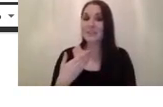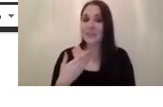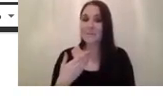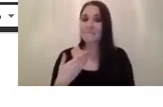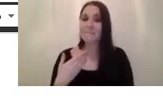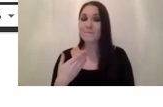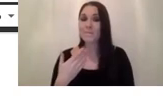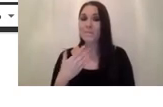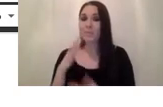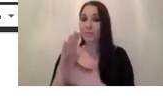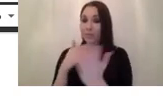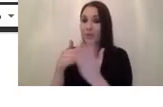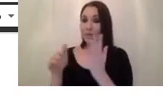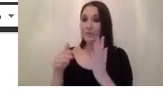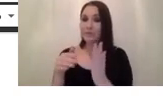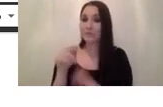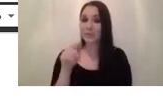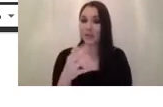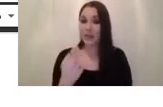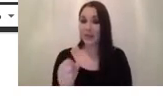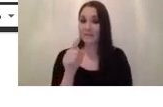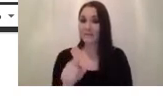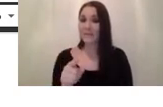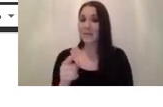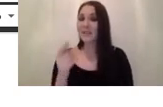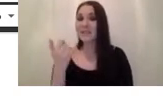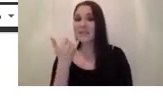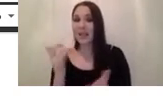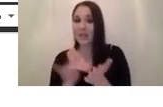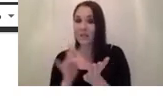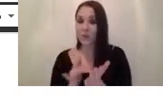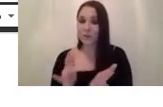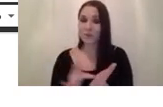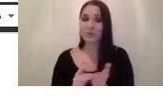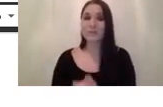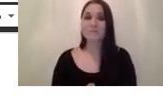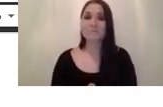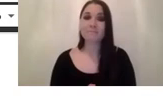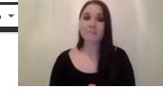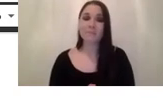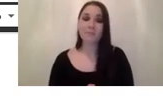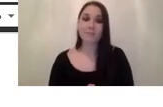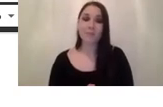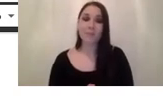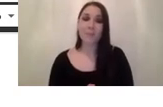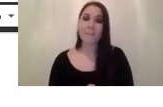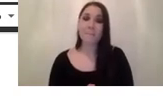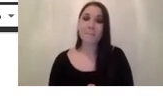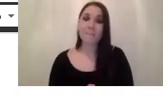for iot devices cell phones and so on um but well